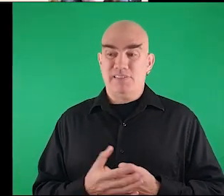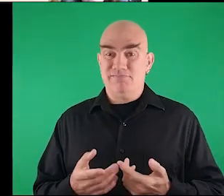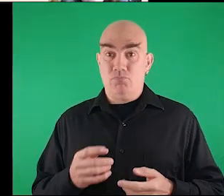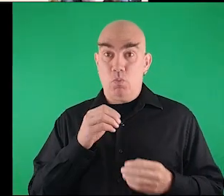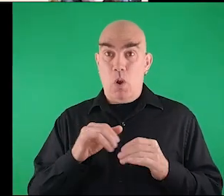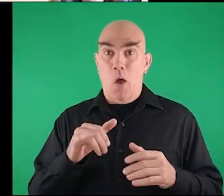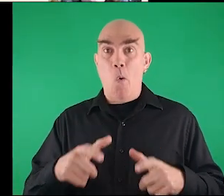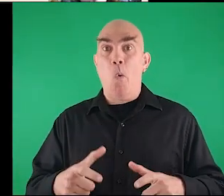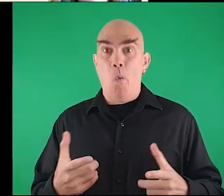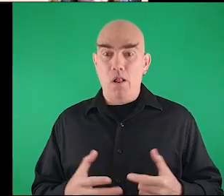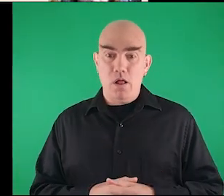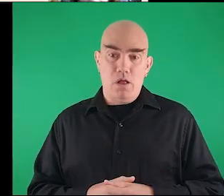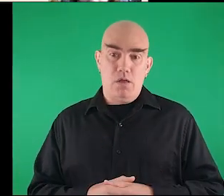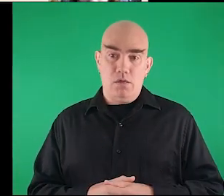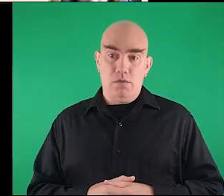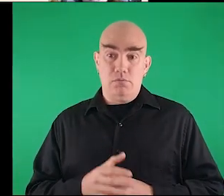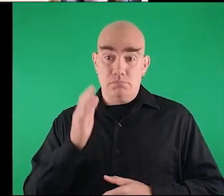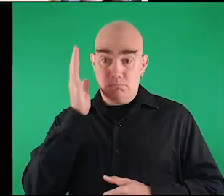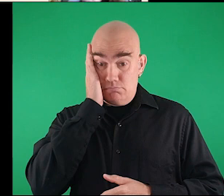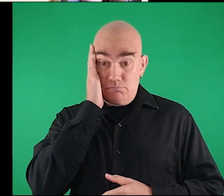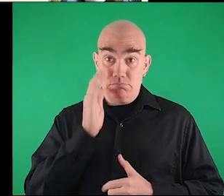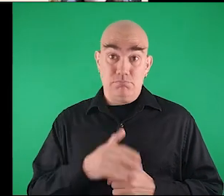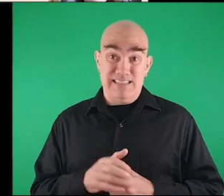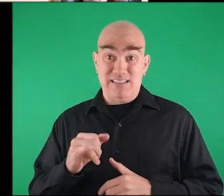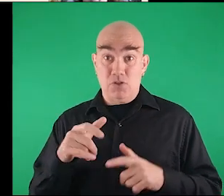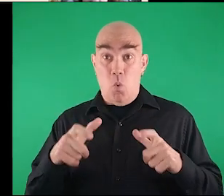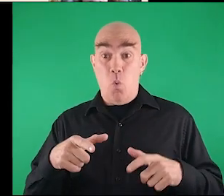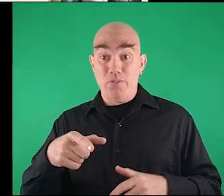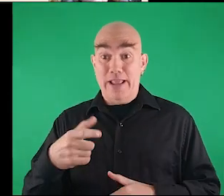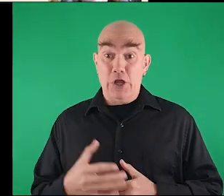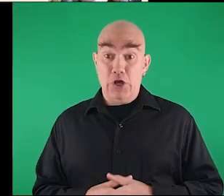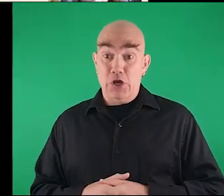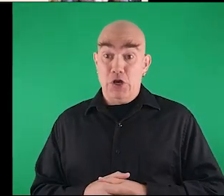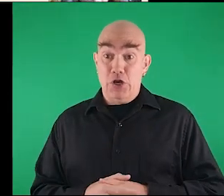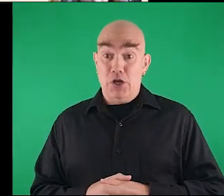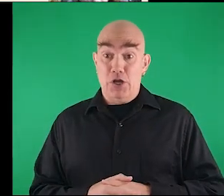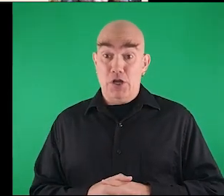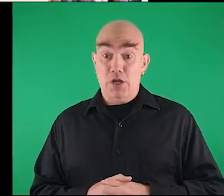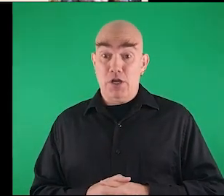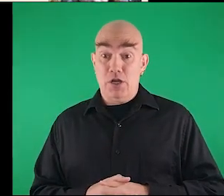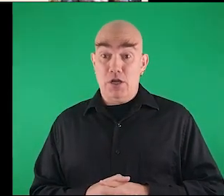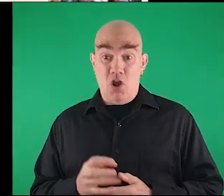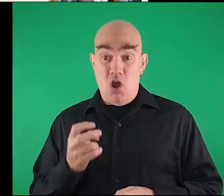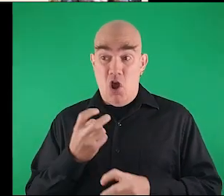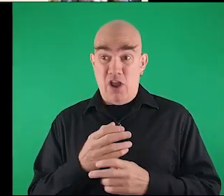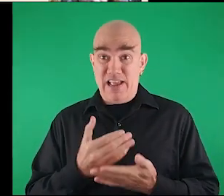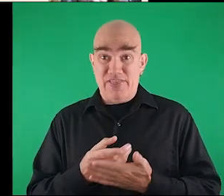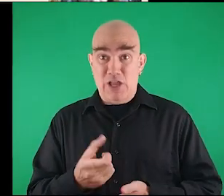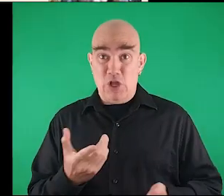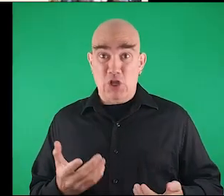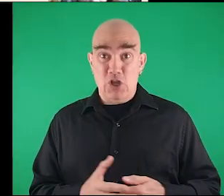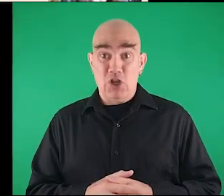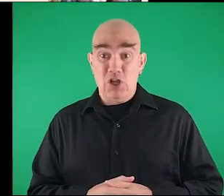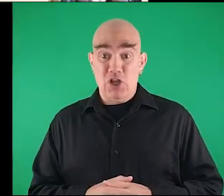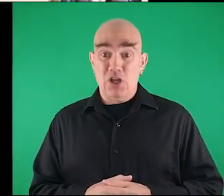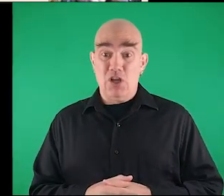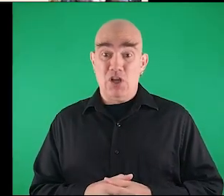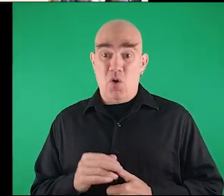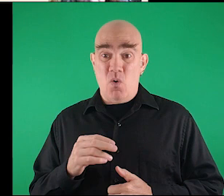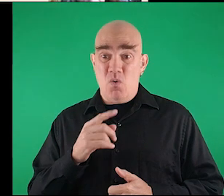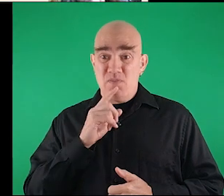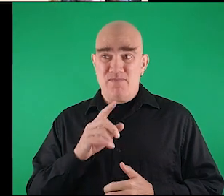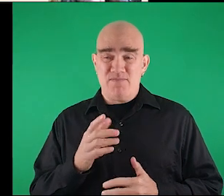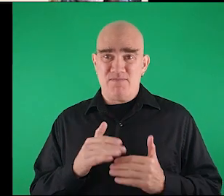steps it's a hole it's yes it's a hole here yeah to get